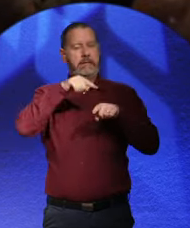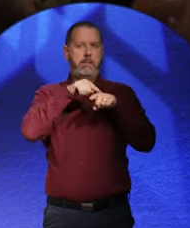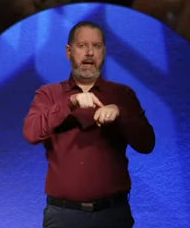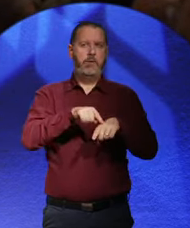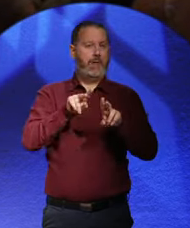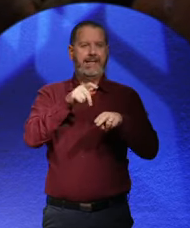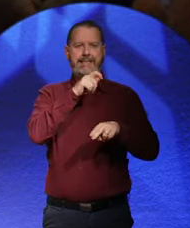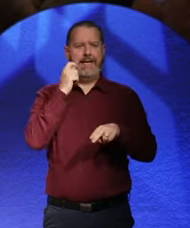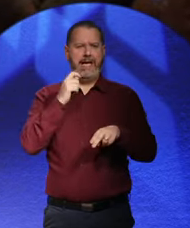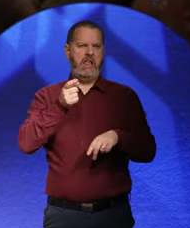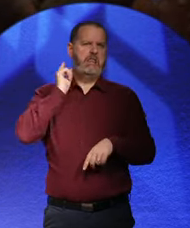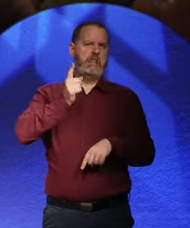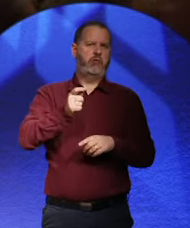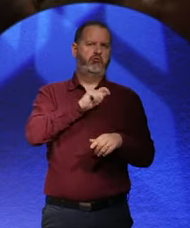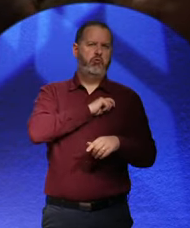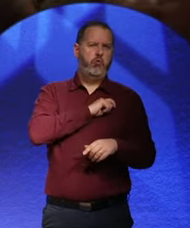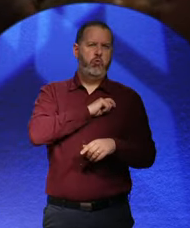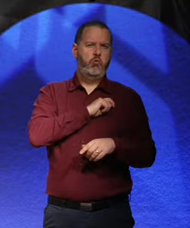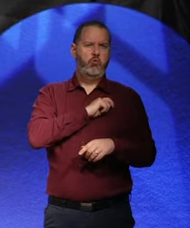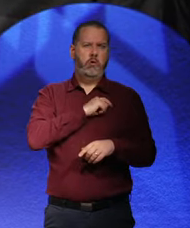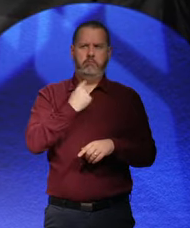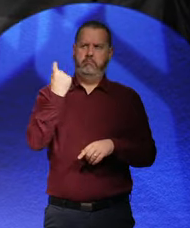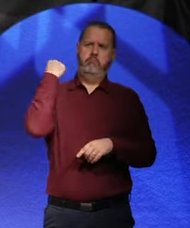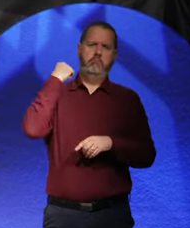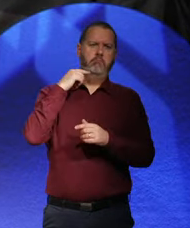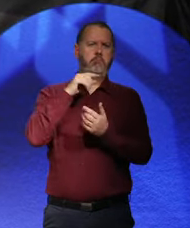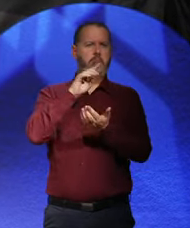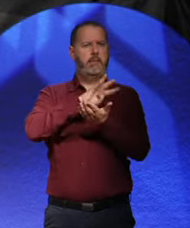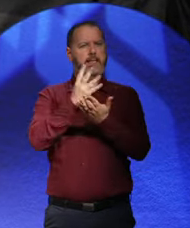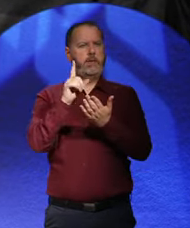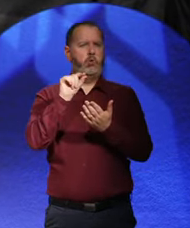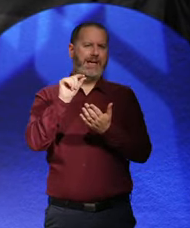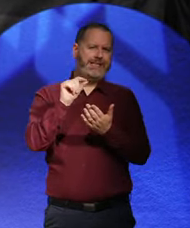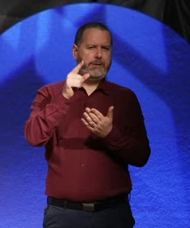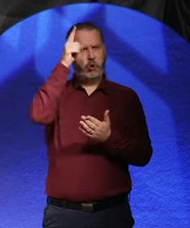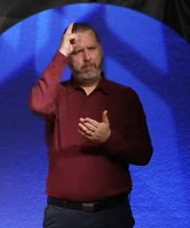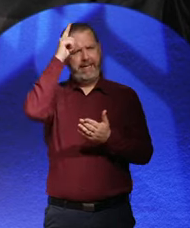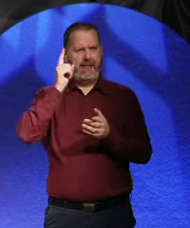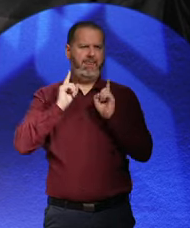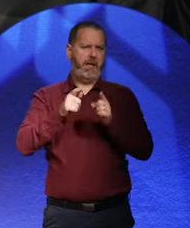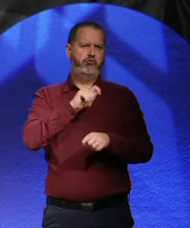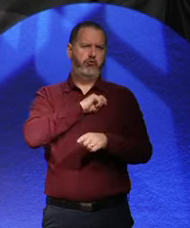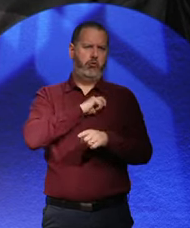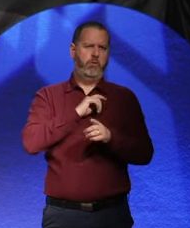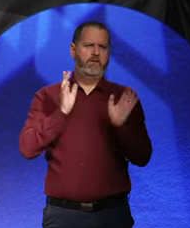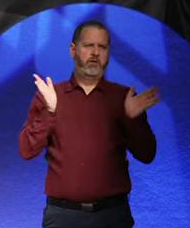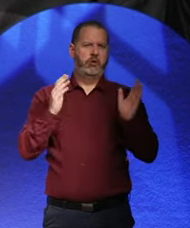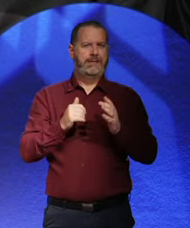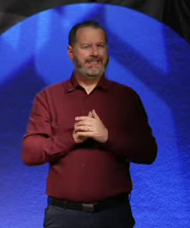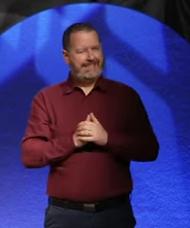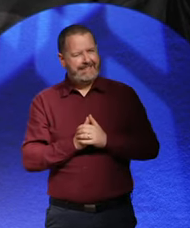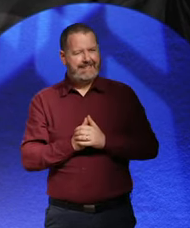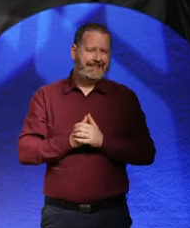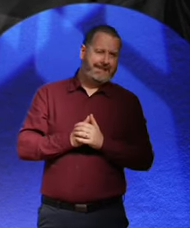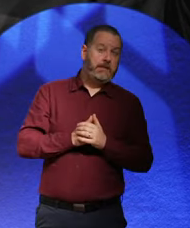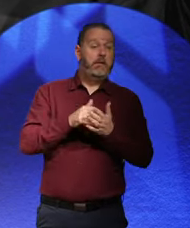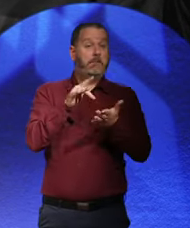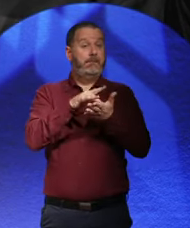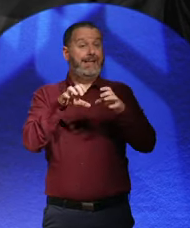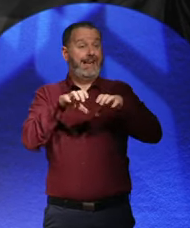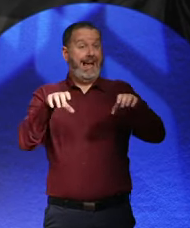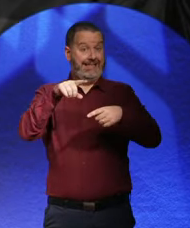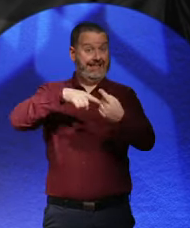generalizations about Germany in the 1920s. Obviously, the middle class were not very